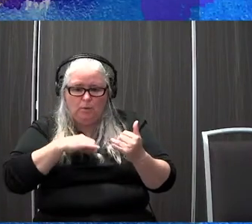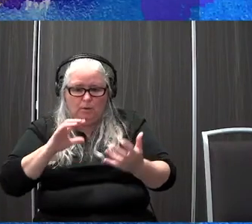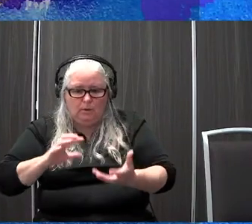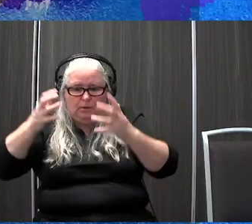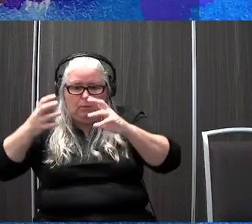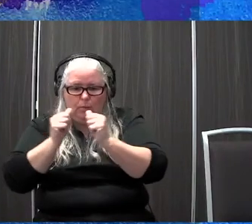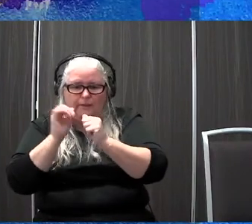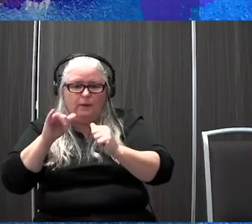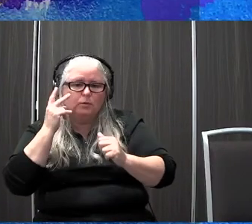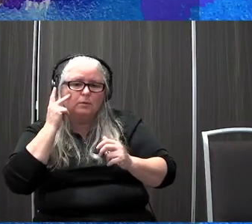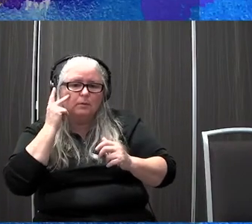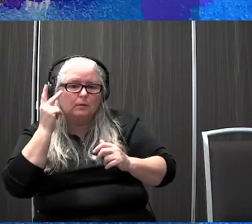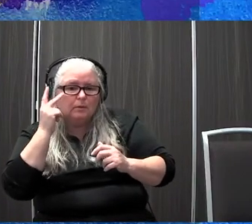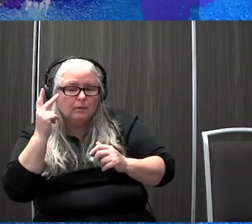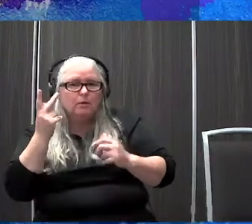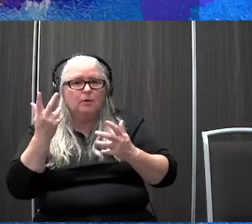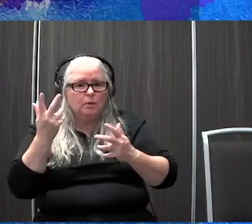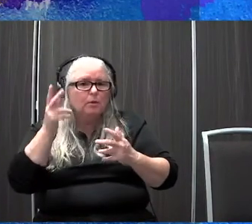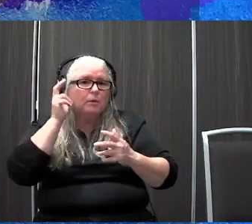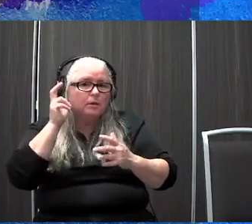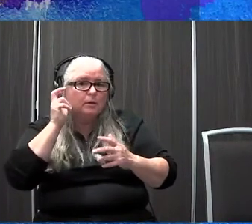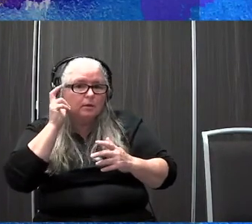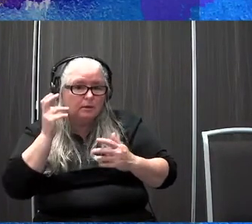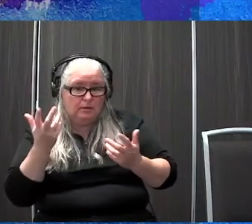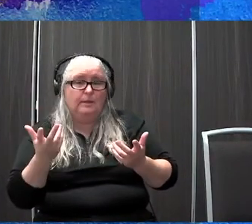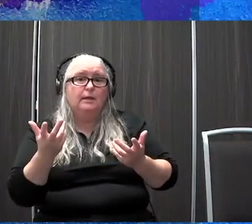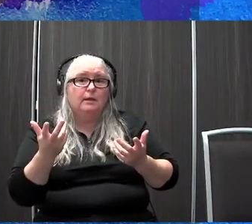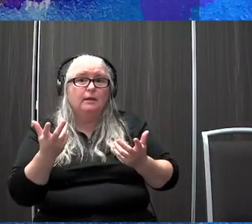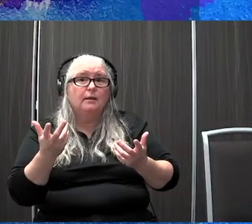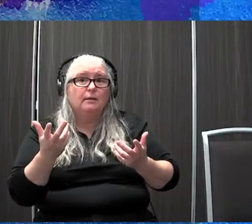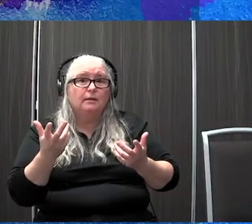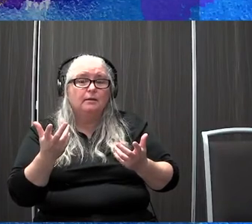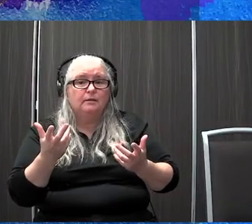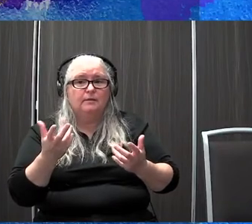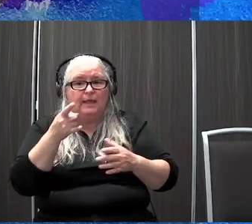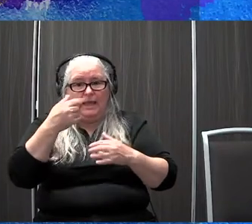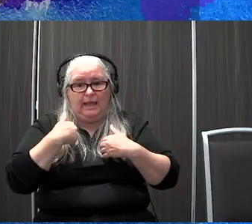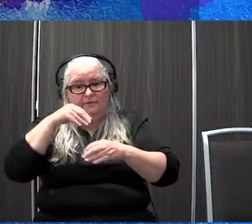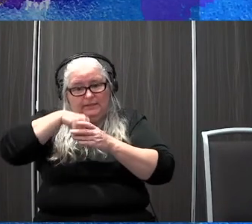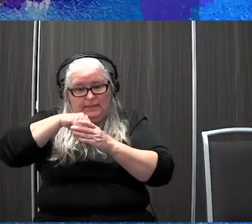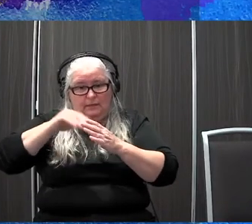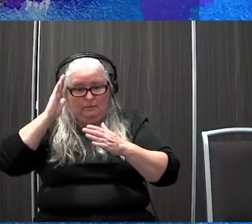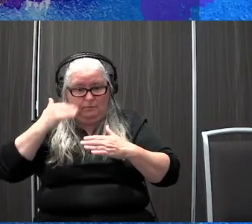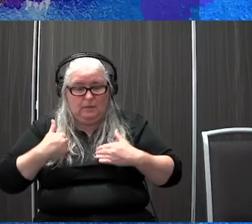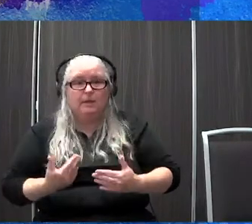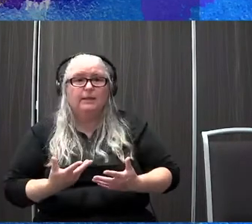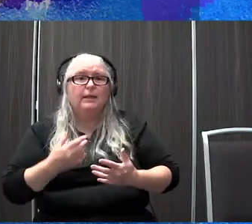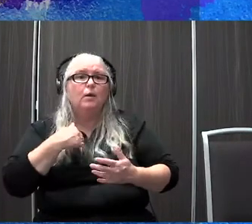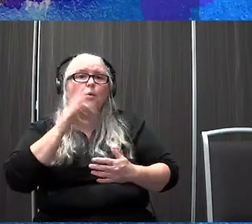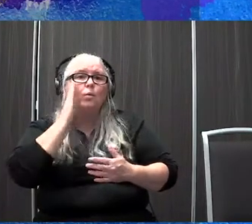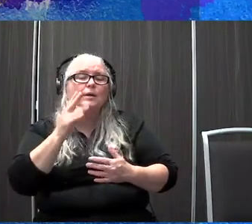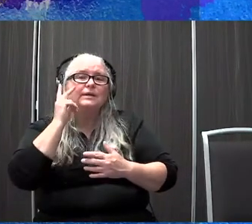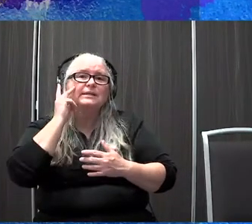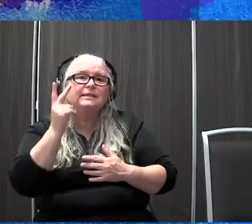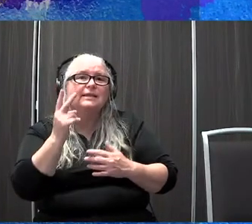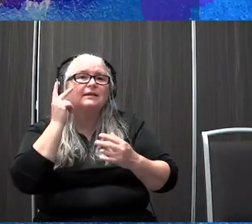proprioception cues or we're messing with what visual cues they have. We'll also see visual issues. So